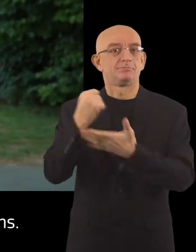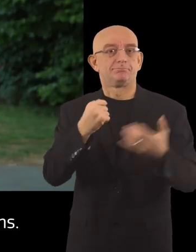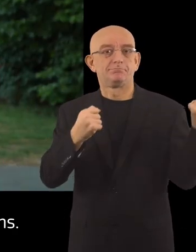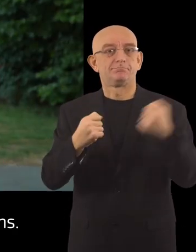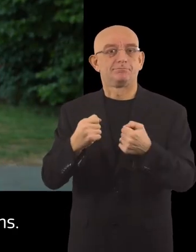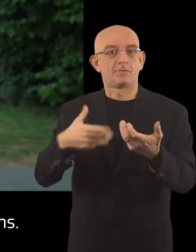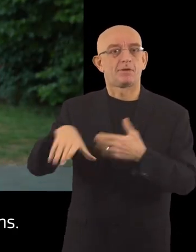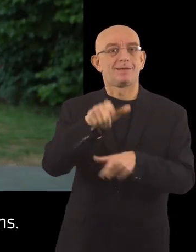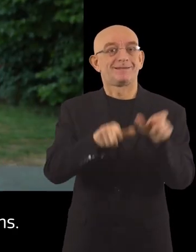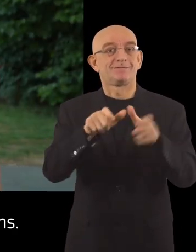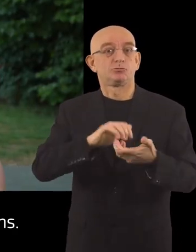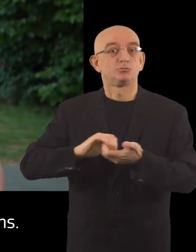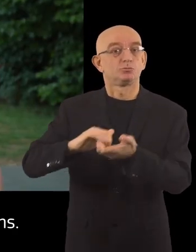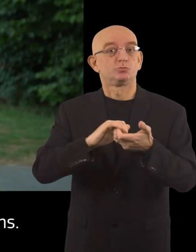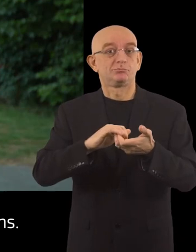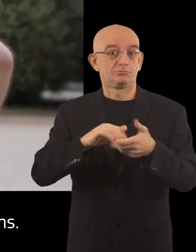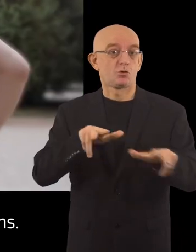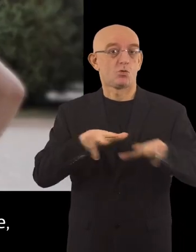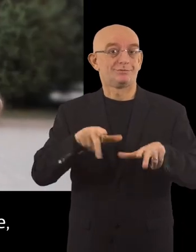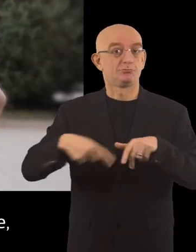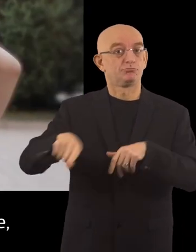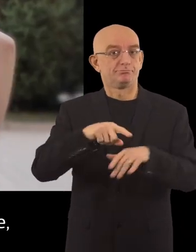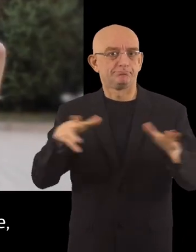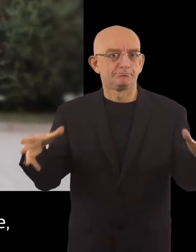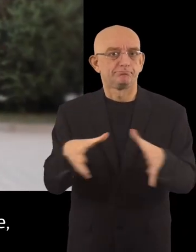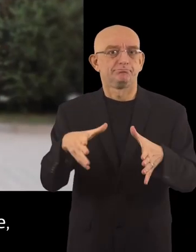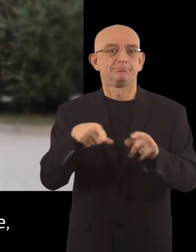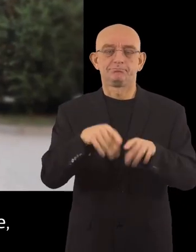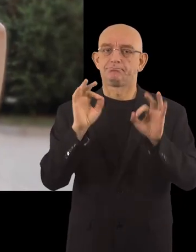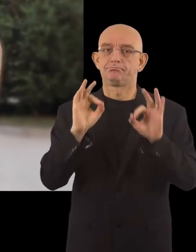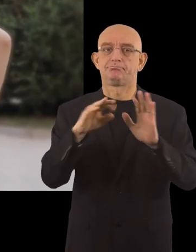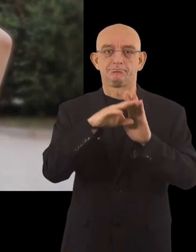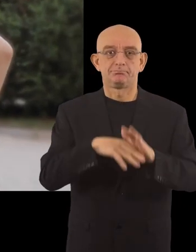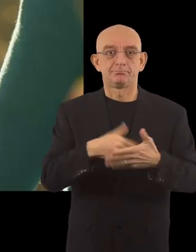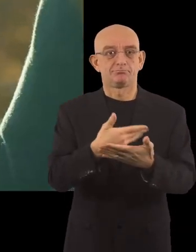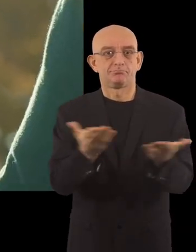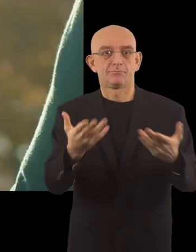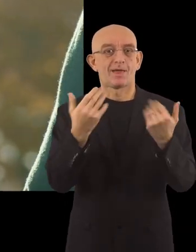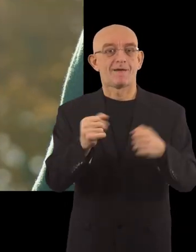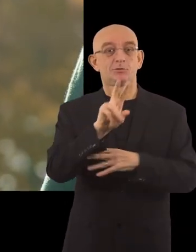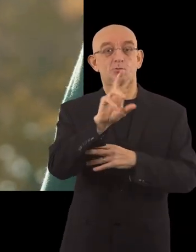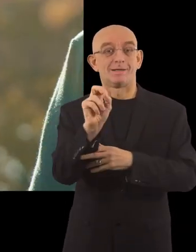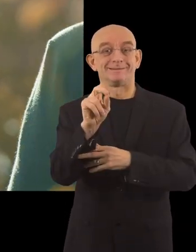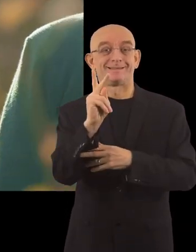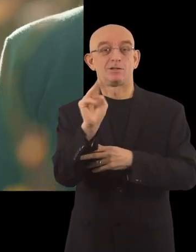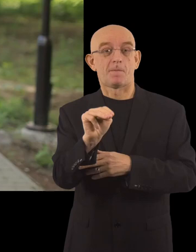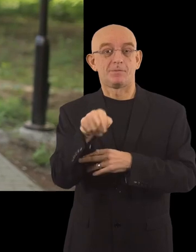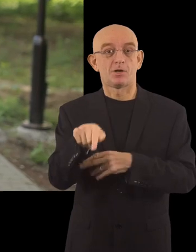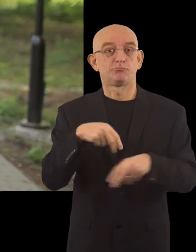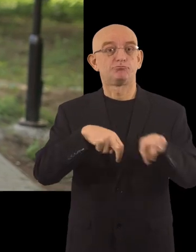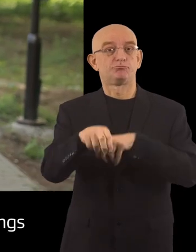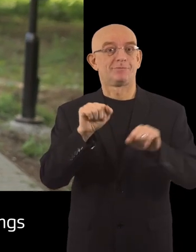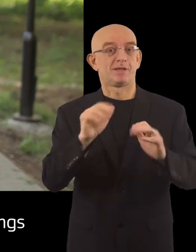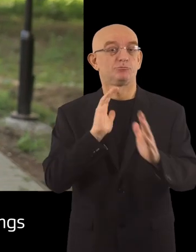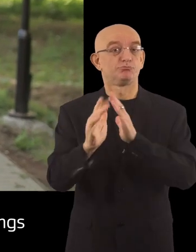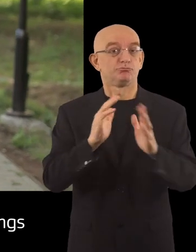local civil society organisations. Thanks to this development programme, 20 kilometres of walkways in the city are now accessible.